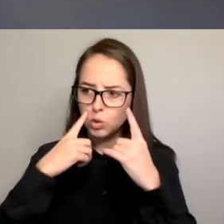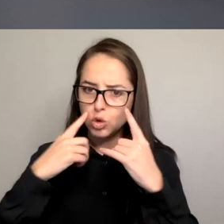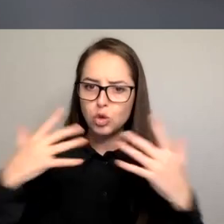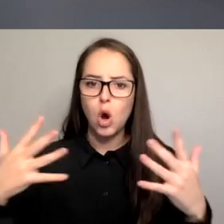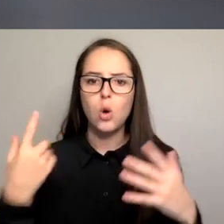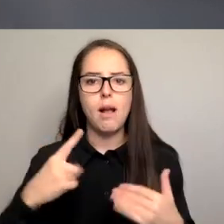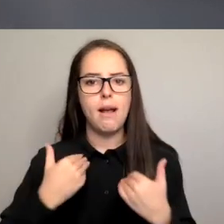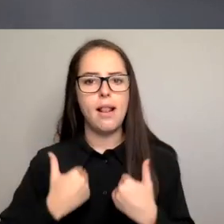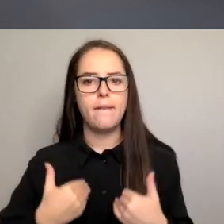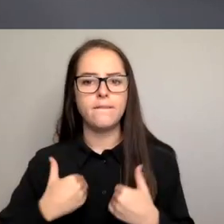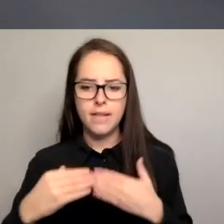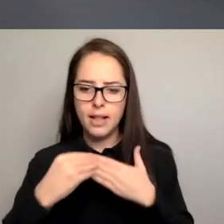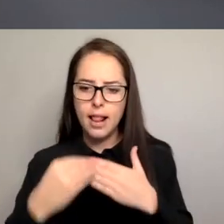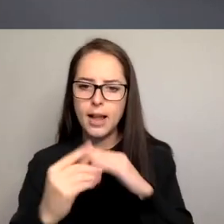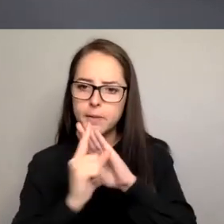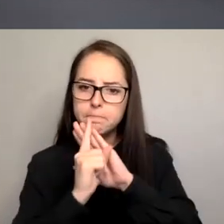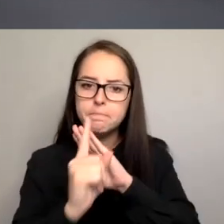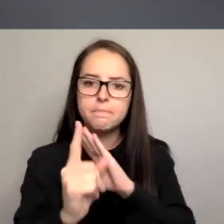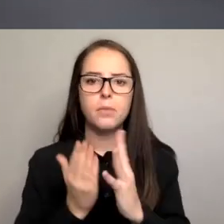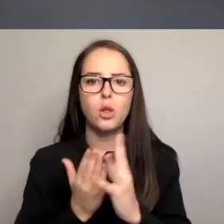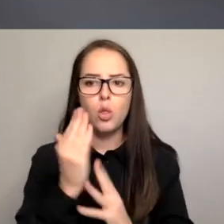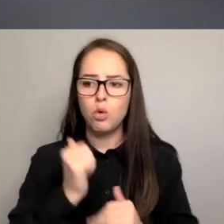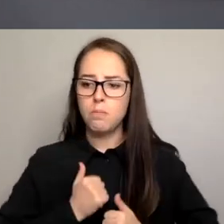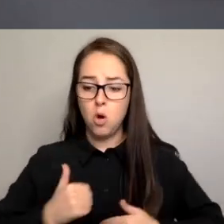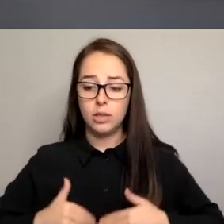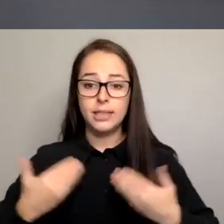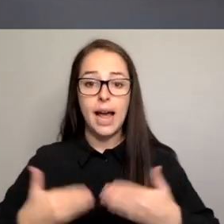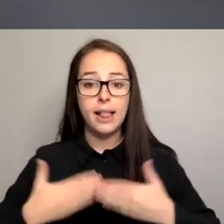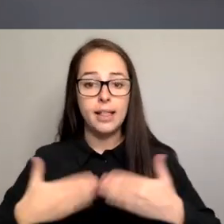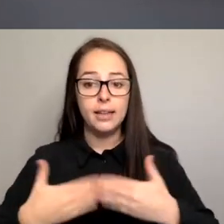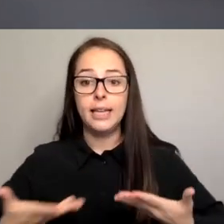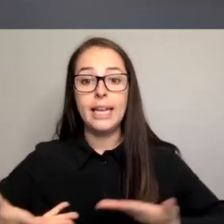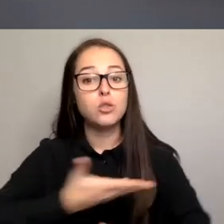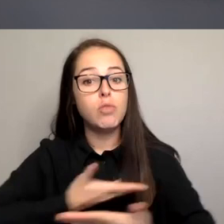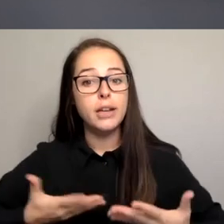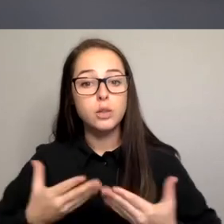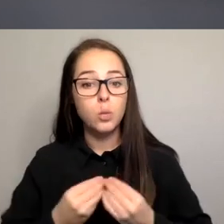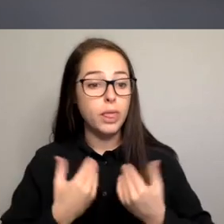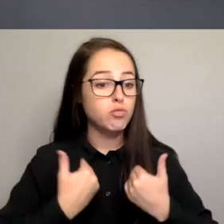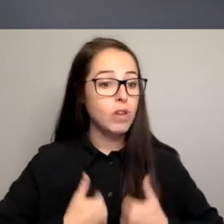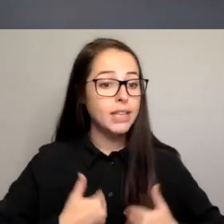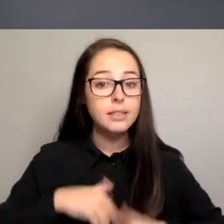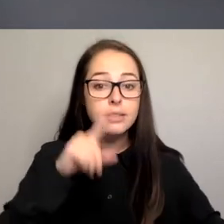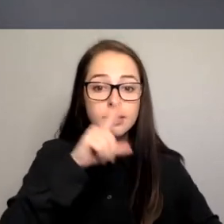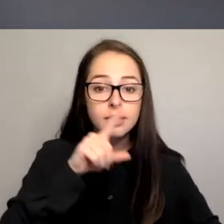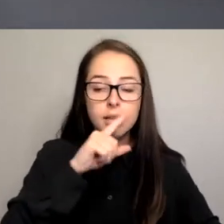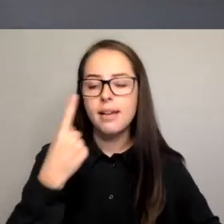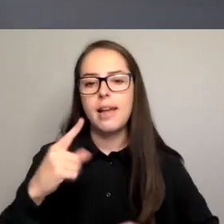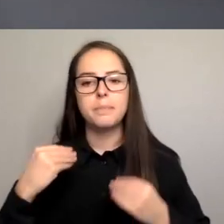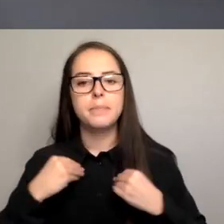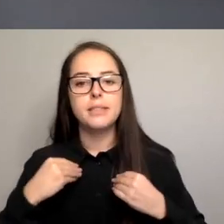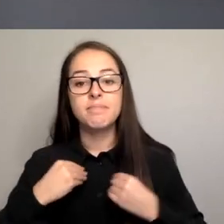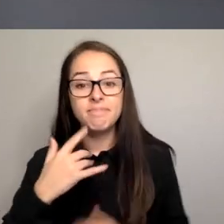leadership for prevention in your daily interactions with your residents and your businesses. Sadly,